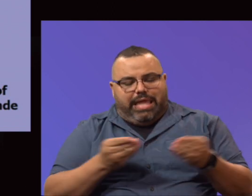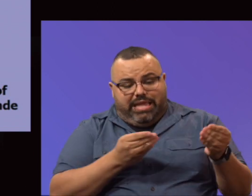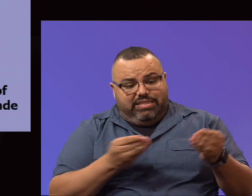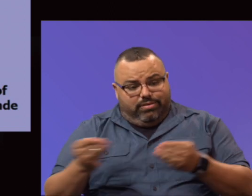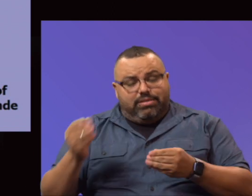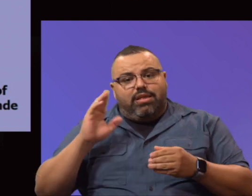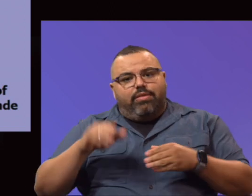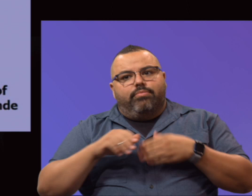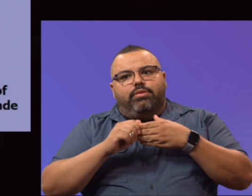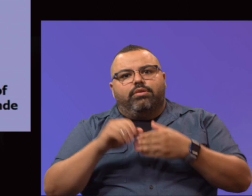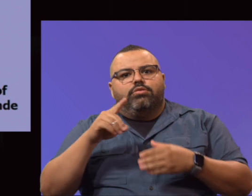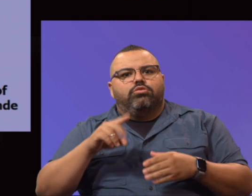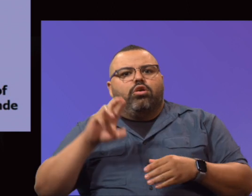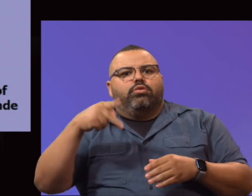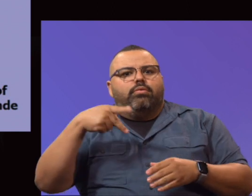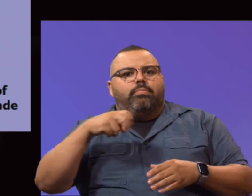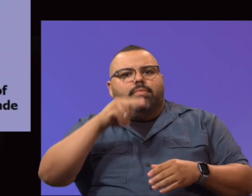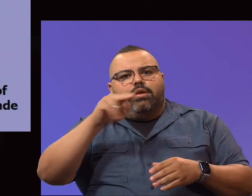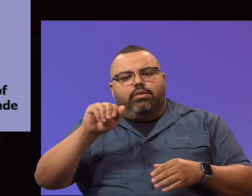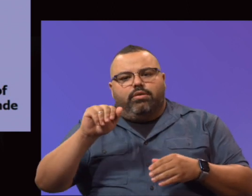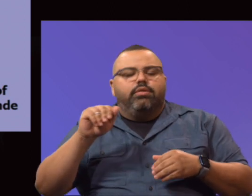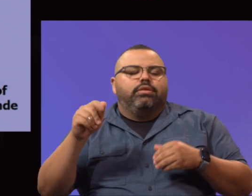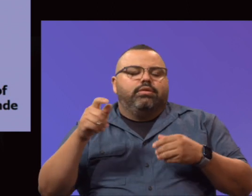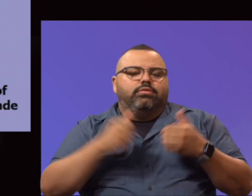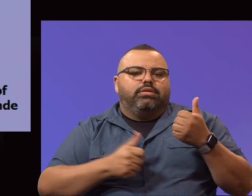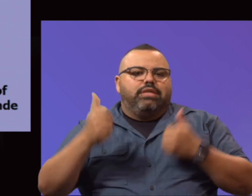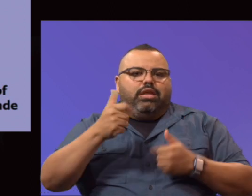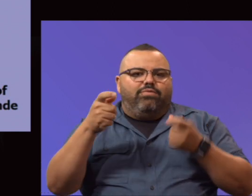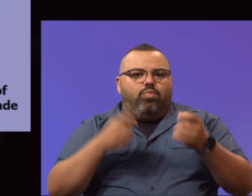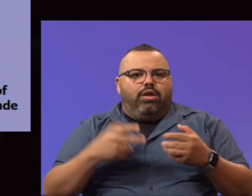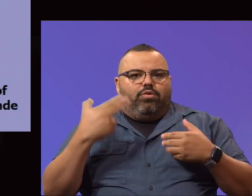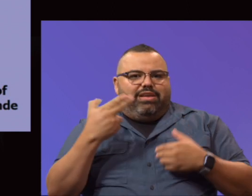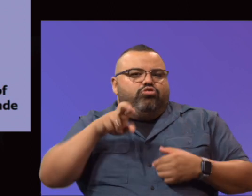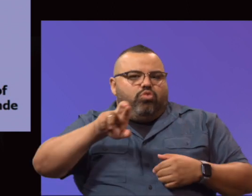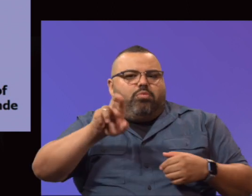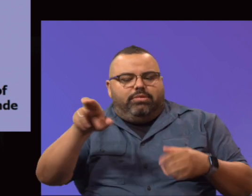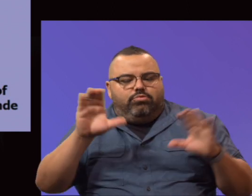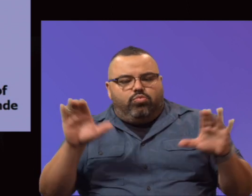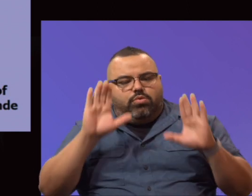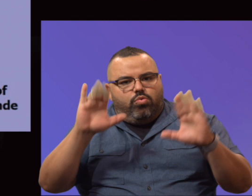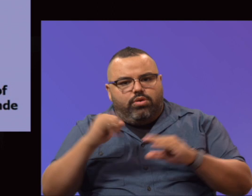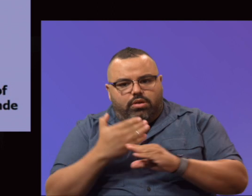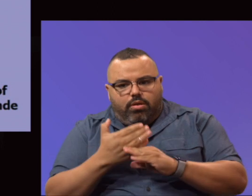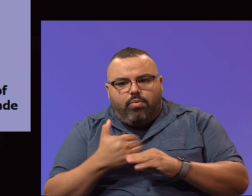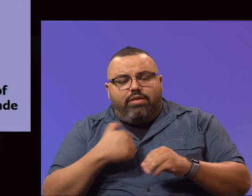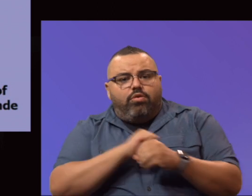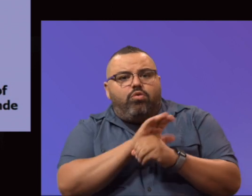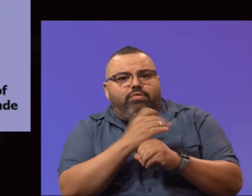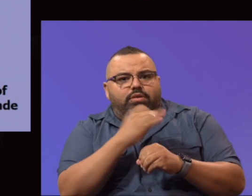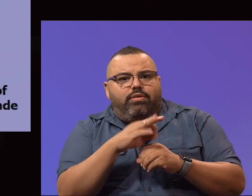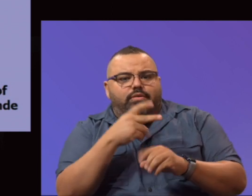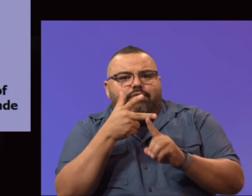and that has been led by Dr. Pena, our executive director of human resources, have done a tremendous job. We've also had a COVID-19